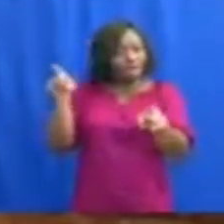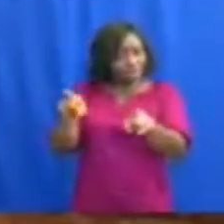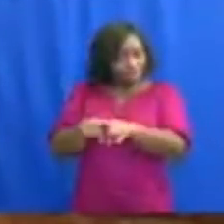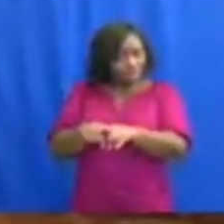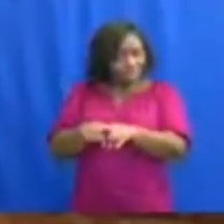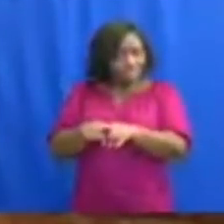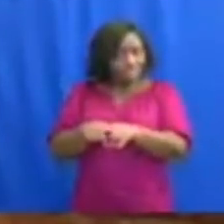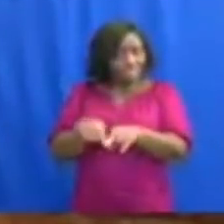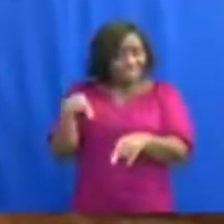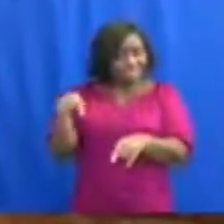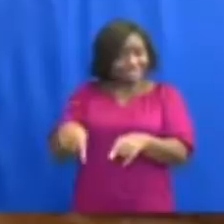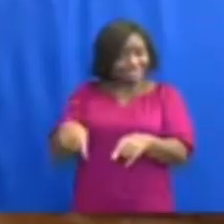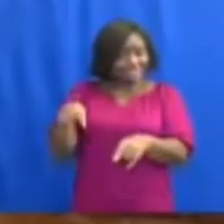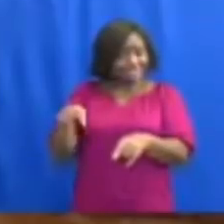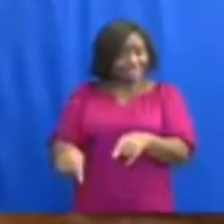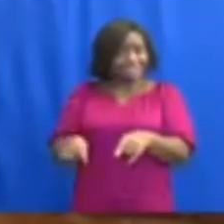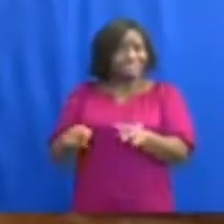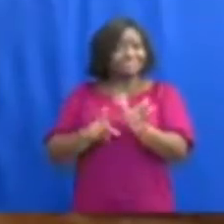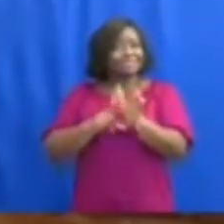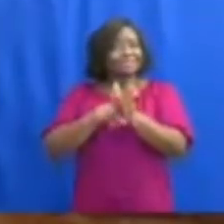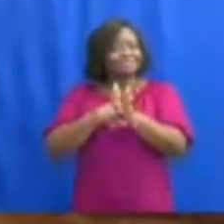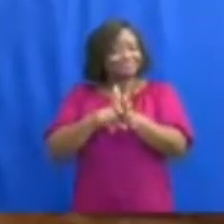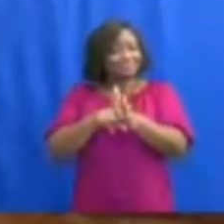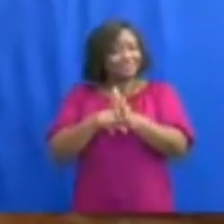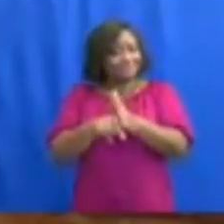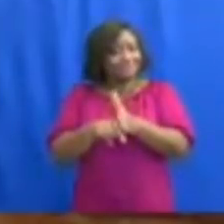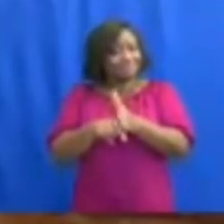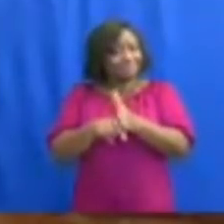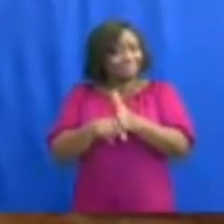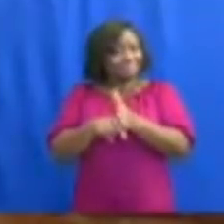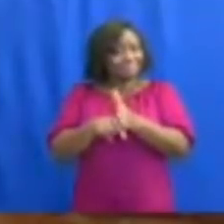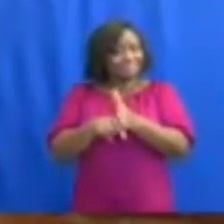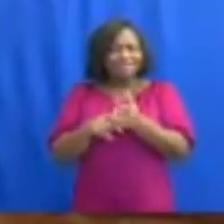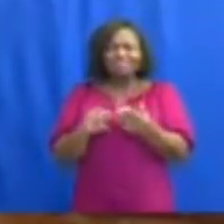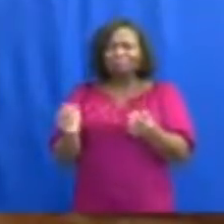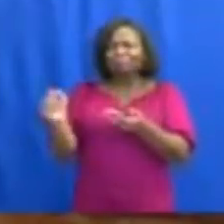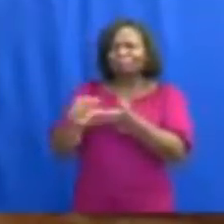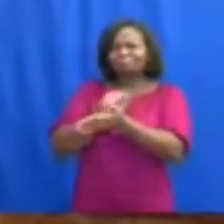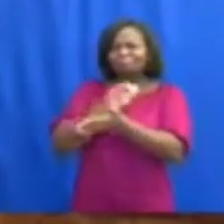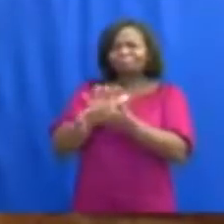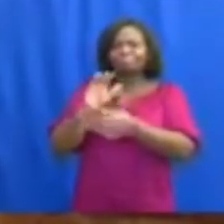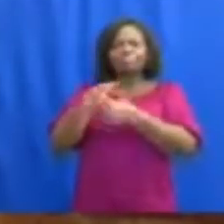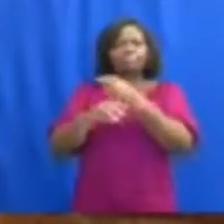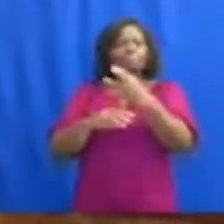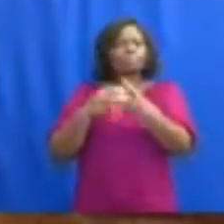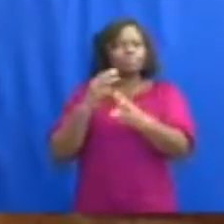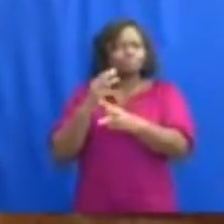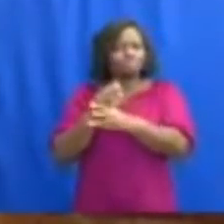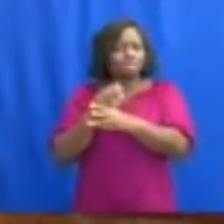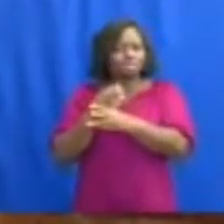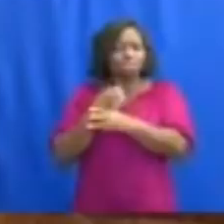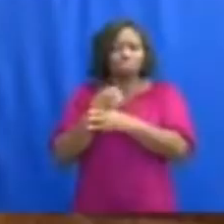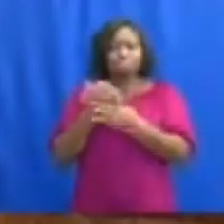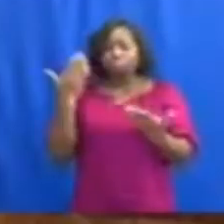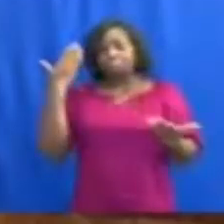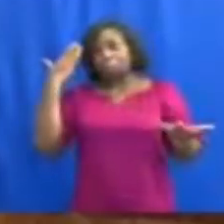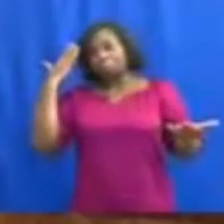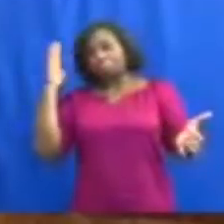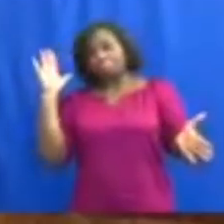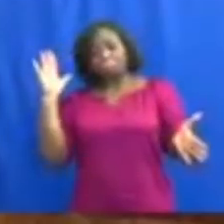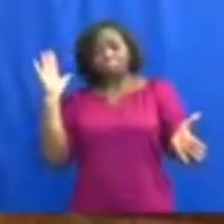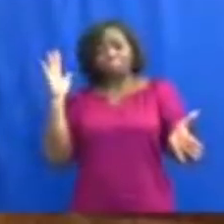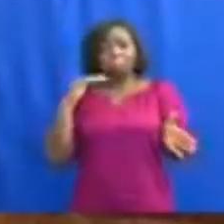phase of fighting the virus. The president also talked about new evidence from the WHO, which